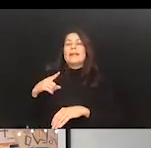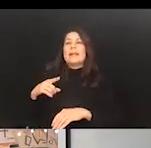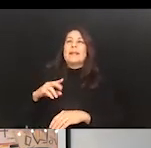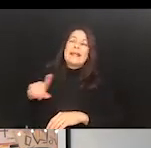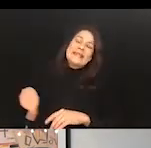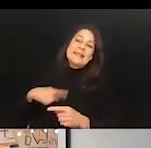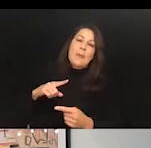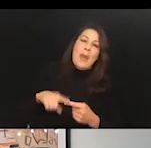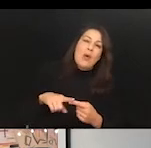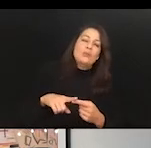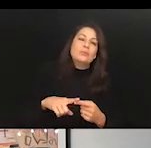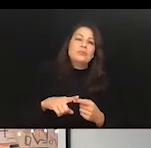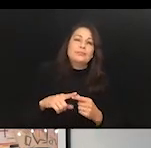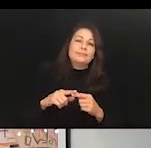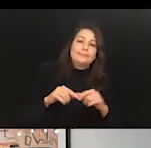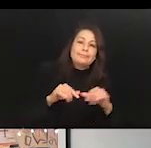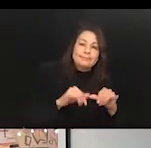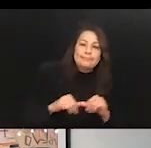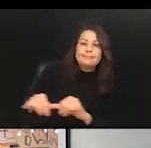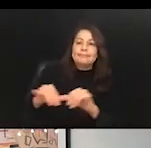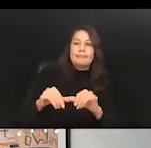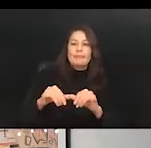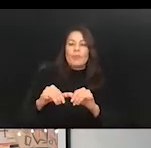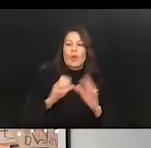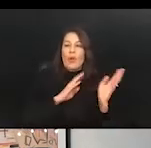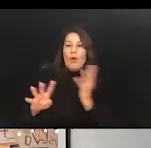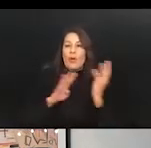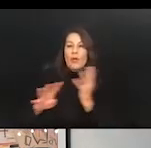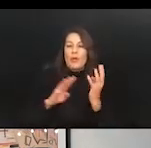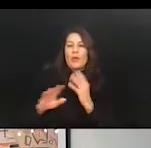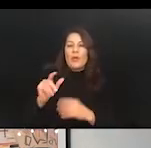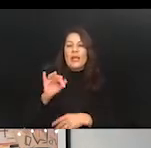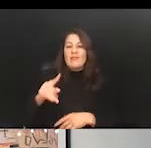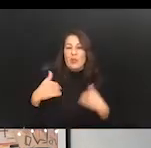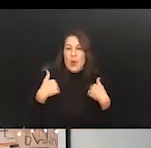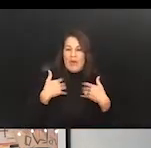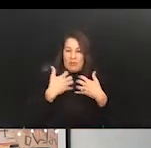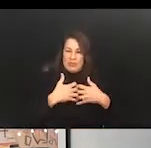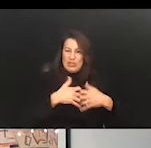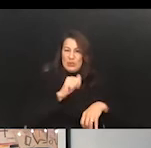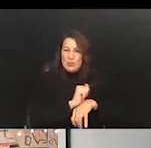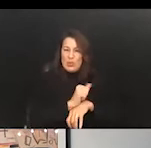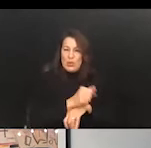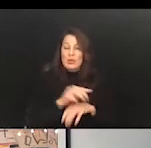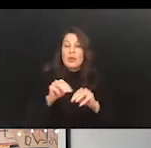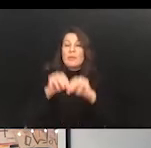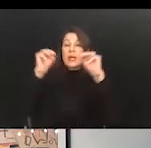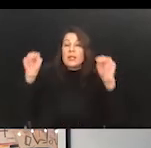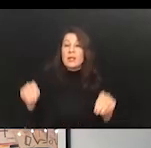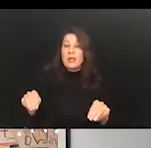actually get lots more cars through the drive-through if you had machines doing part of it. McDonald's is already